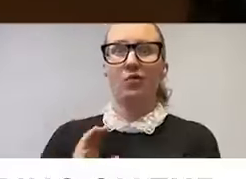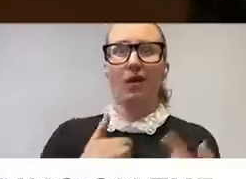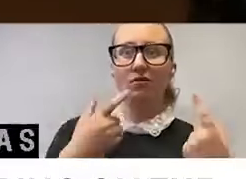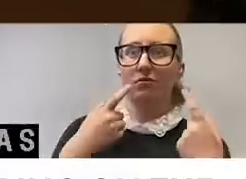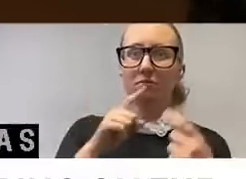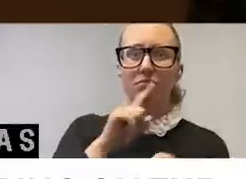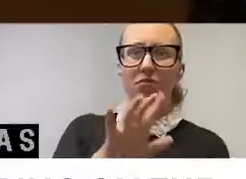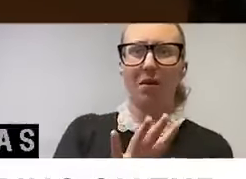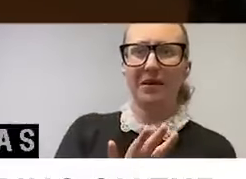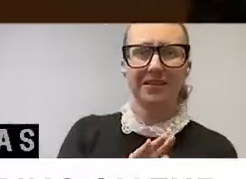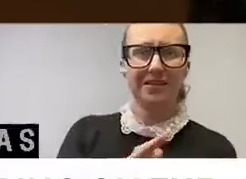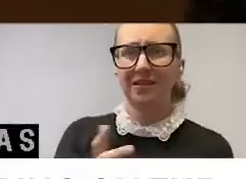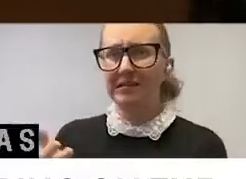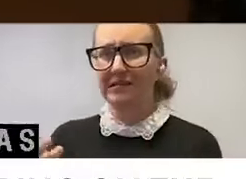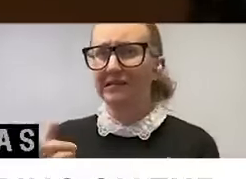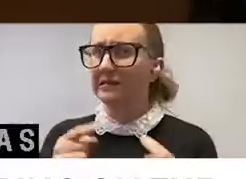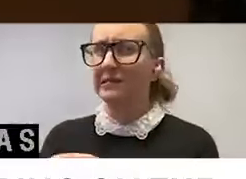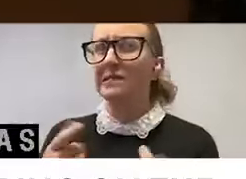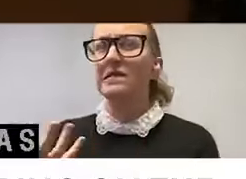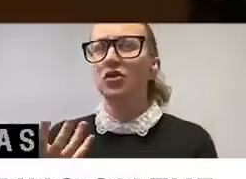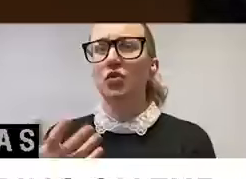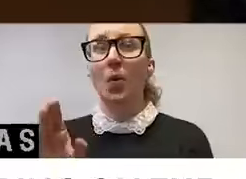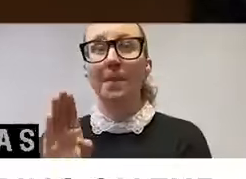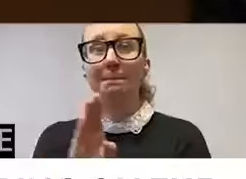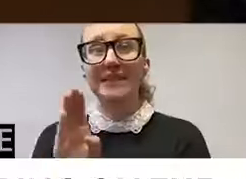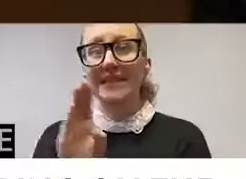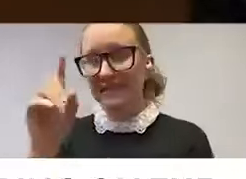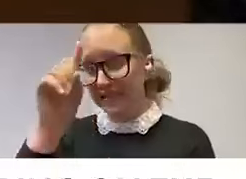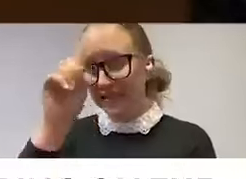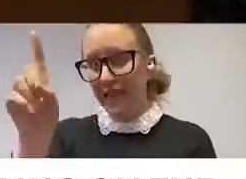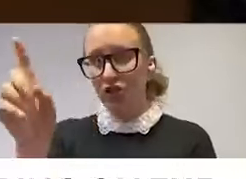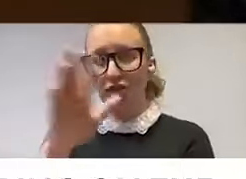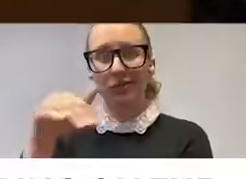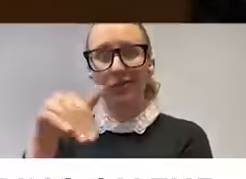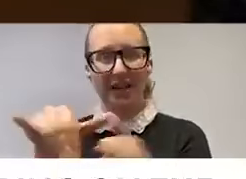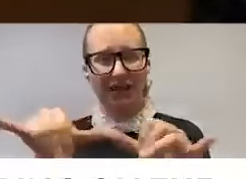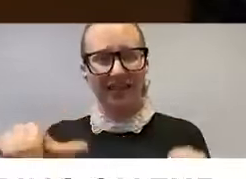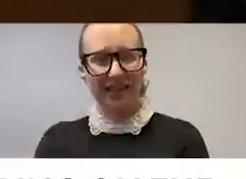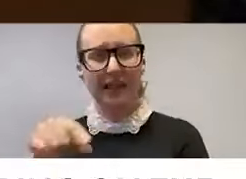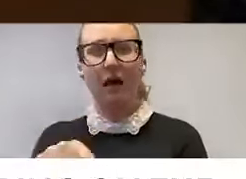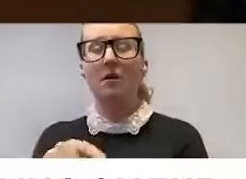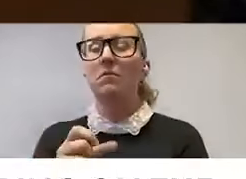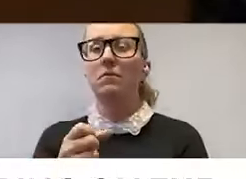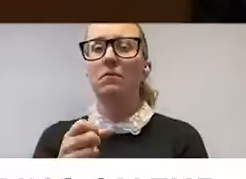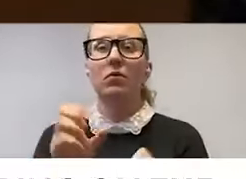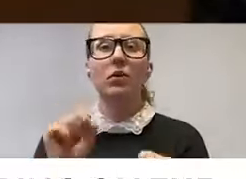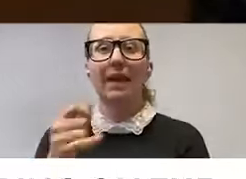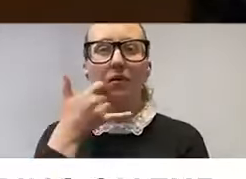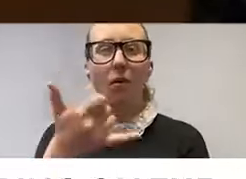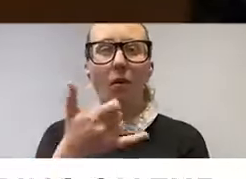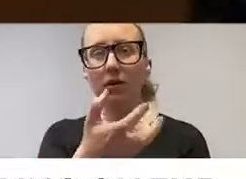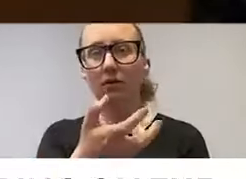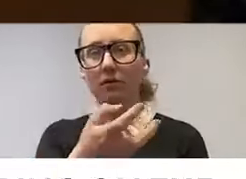the business intelligence in the center of that system that allows calls to be shifted, people to remain in line,